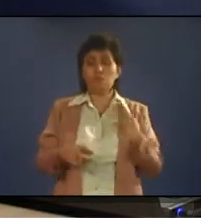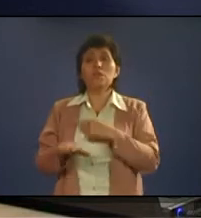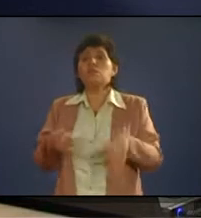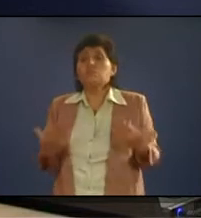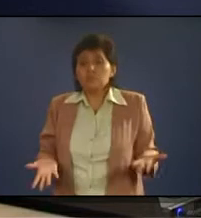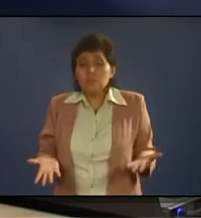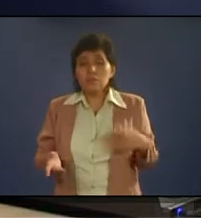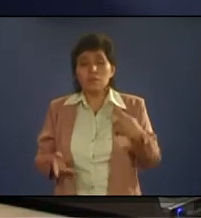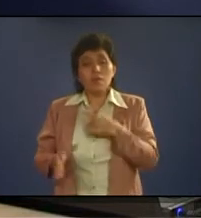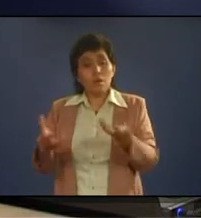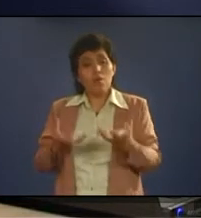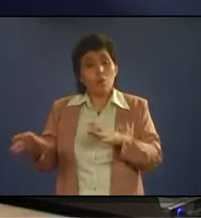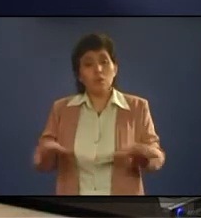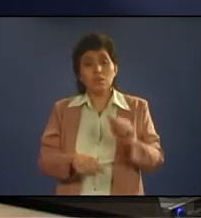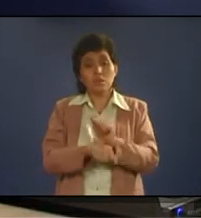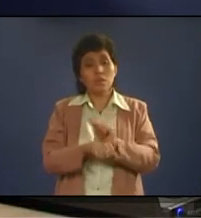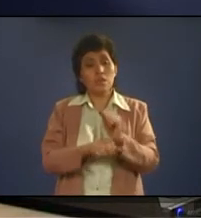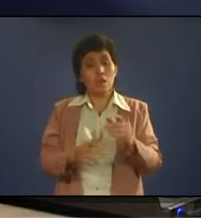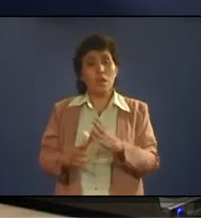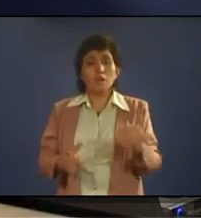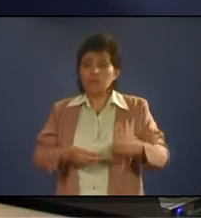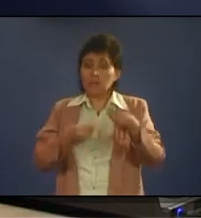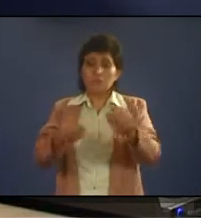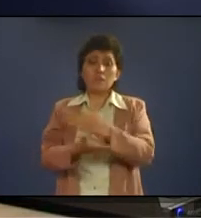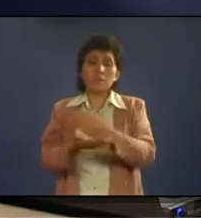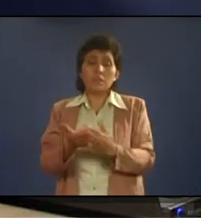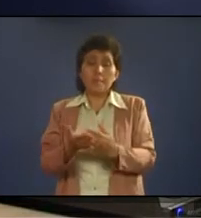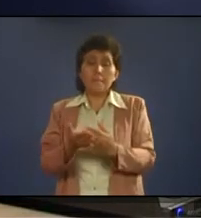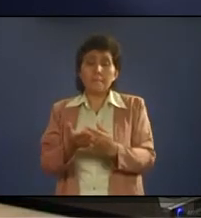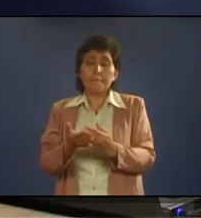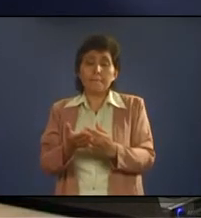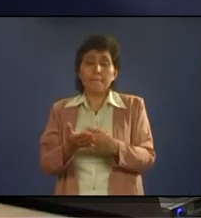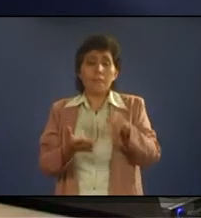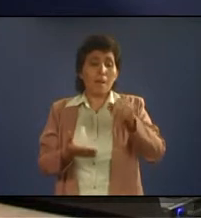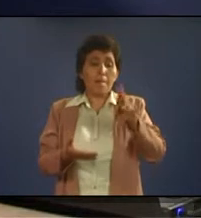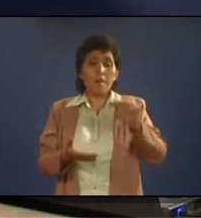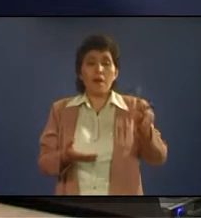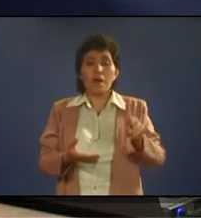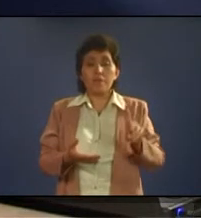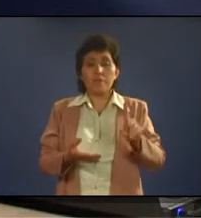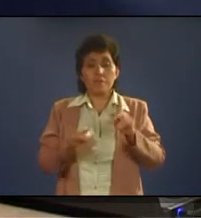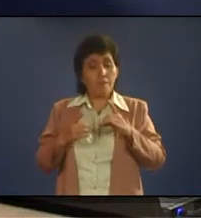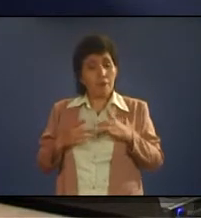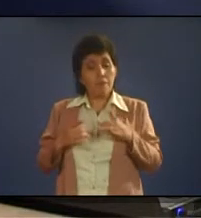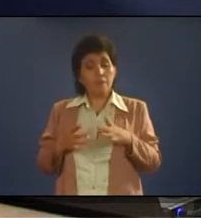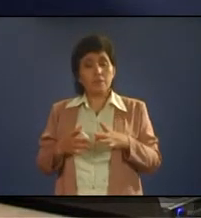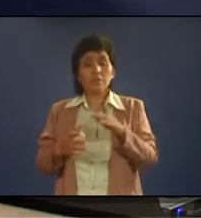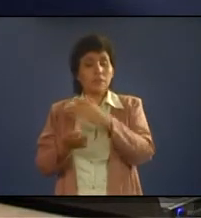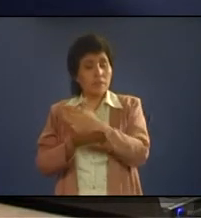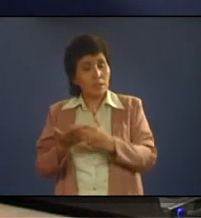space and also given some time, I mean, the person would perform, okay? Yep.